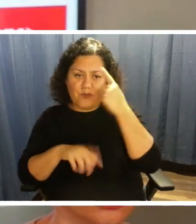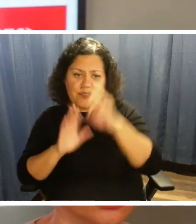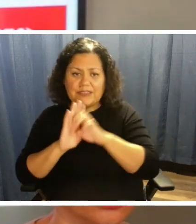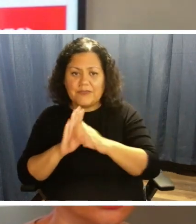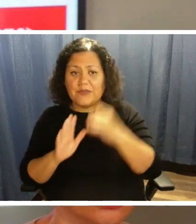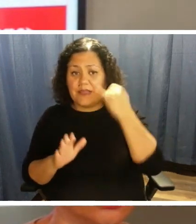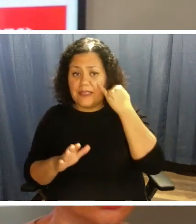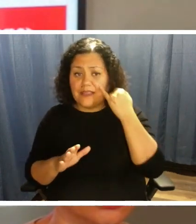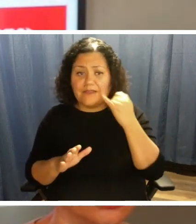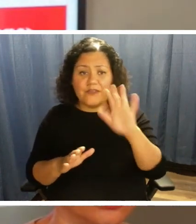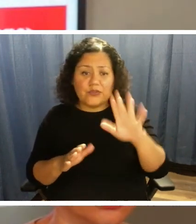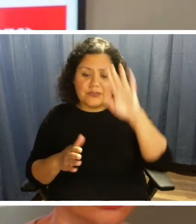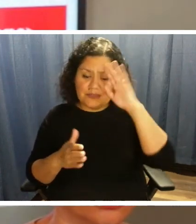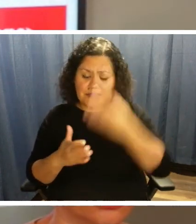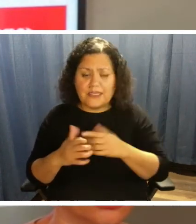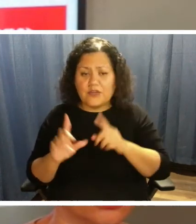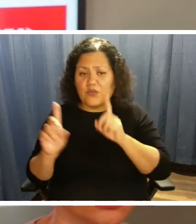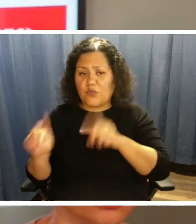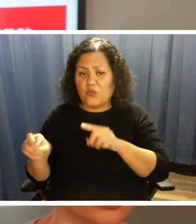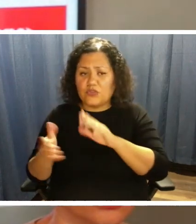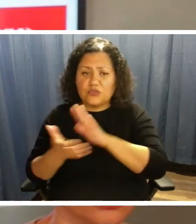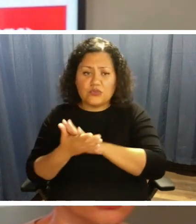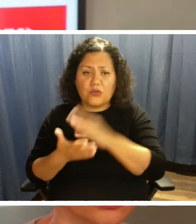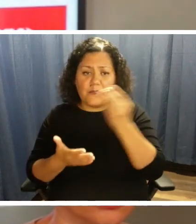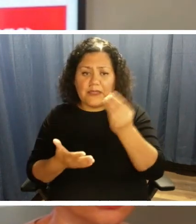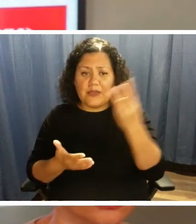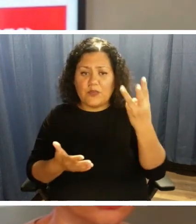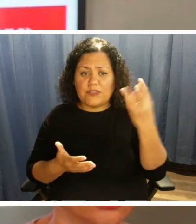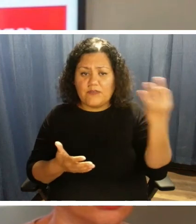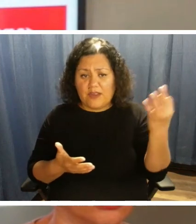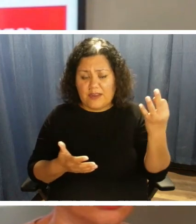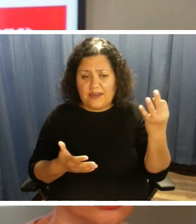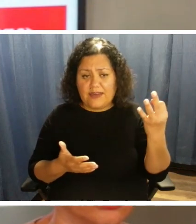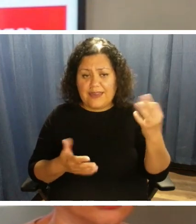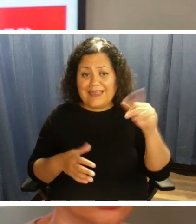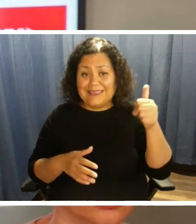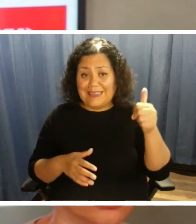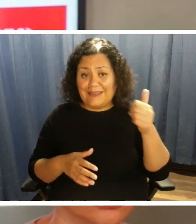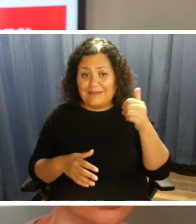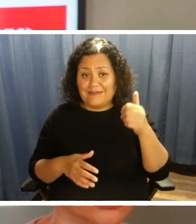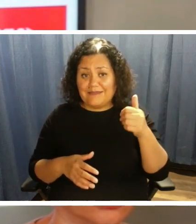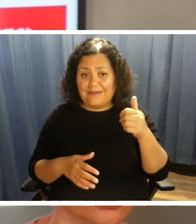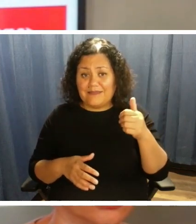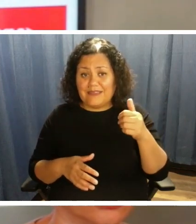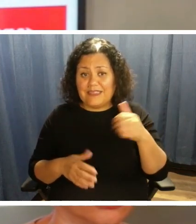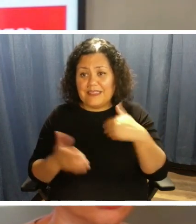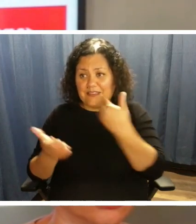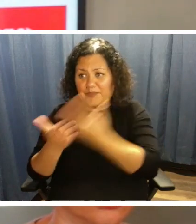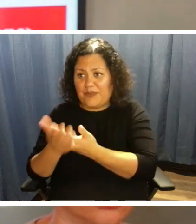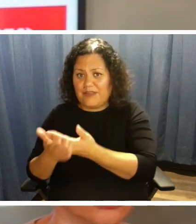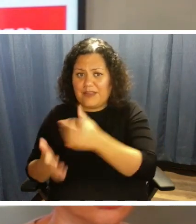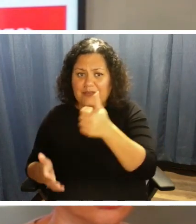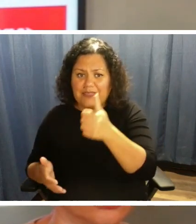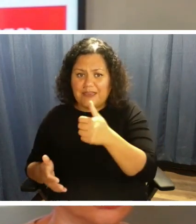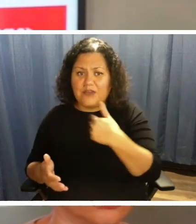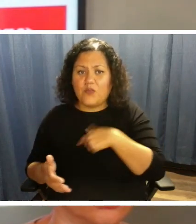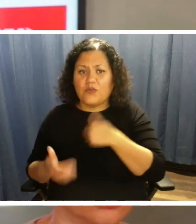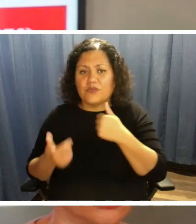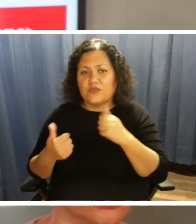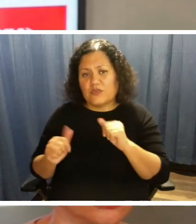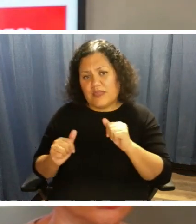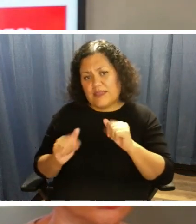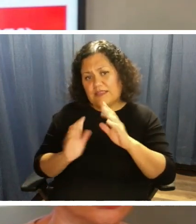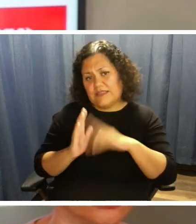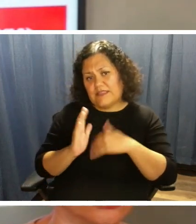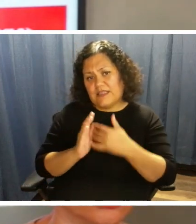goes to schools Monday, Wednesday, Friday at 10 o'clock, he needs to be there by 10 and then we'll try to, we'll schedule